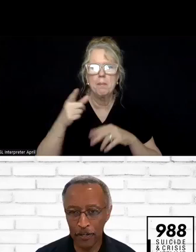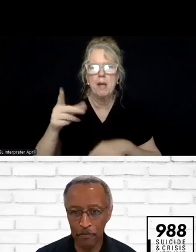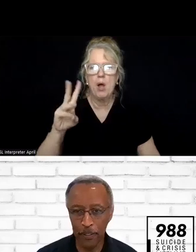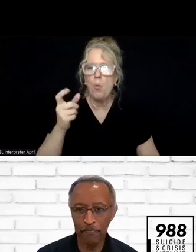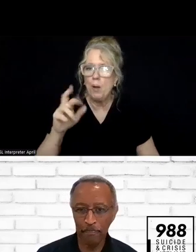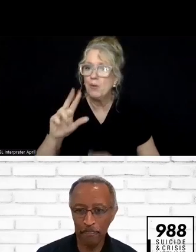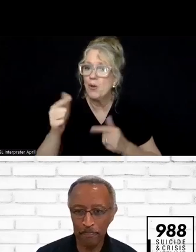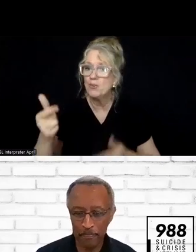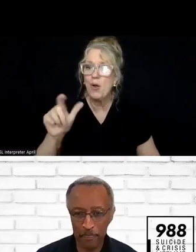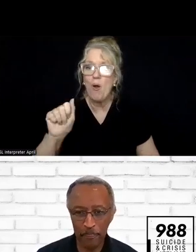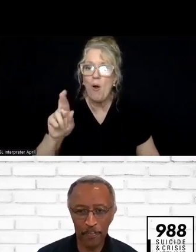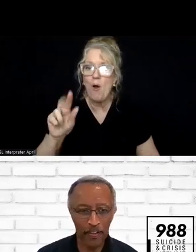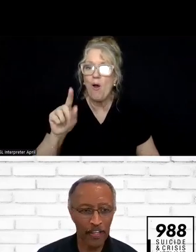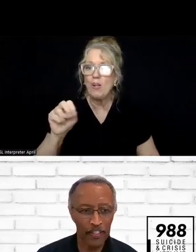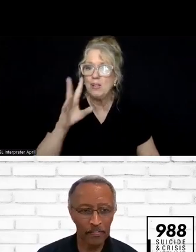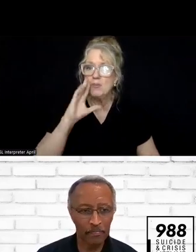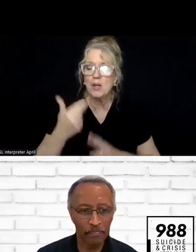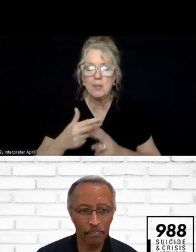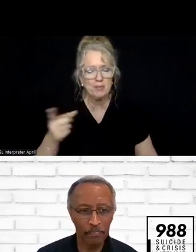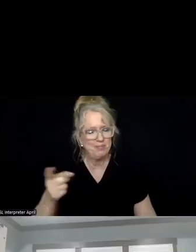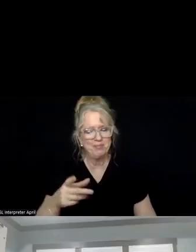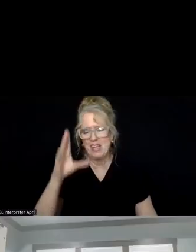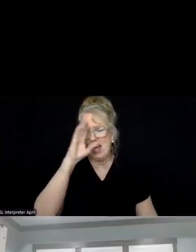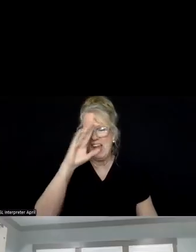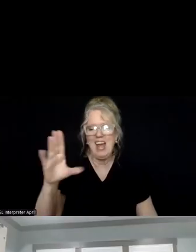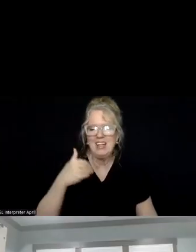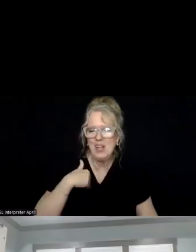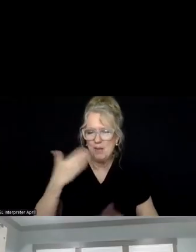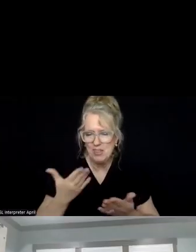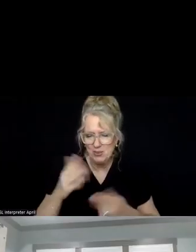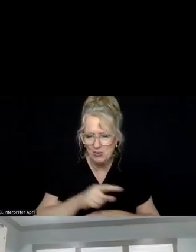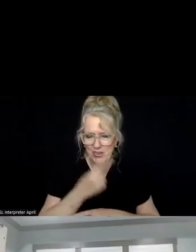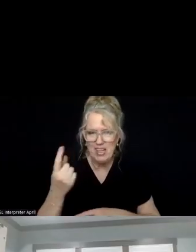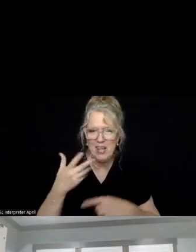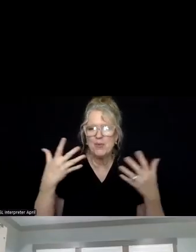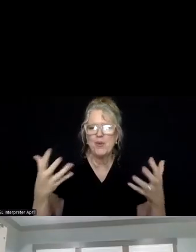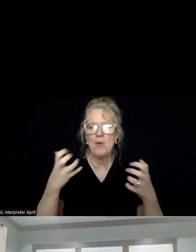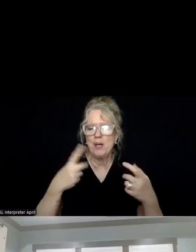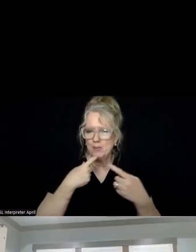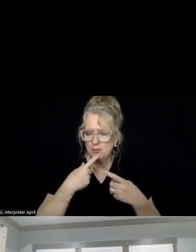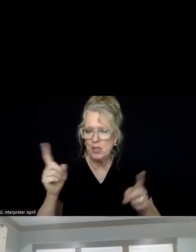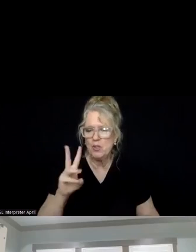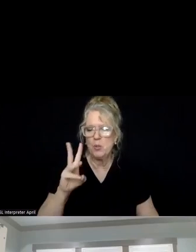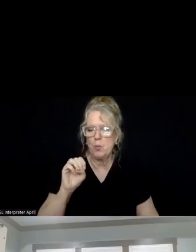So Arlene, go for it. Hi, thanks for having us today. I wanted to tell you about a webinar, um, that we